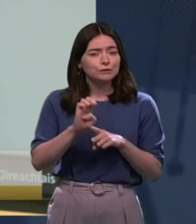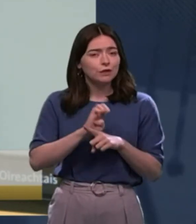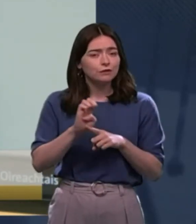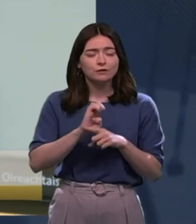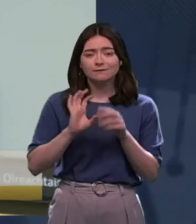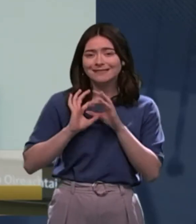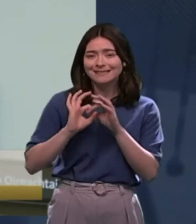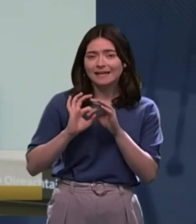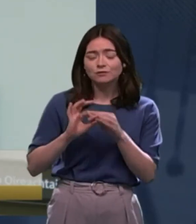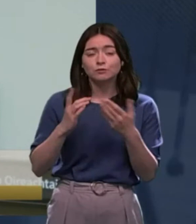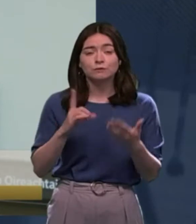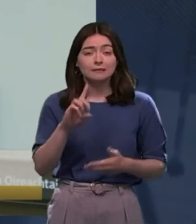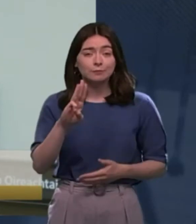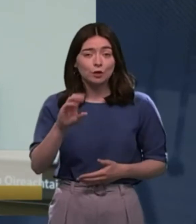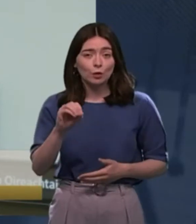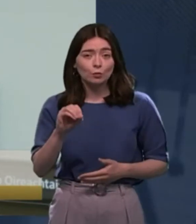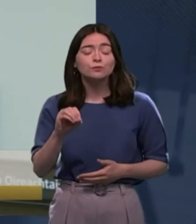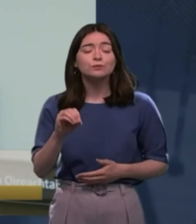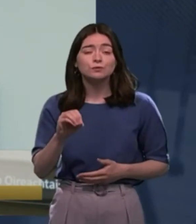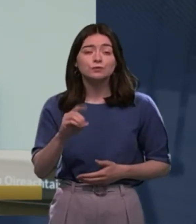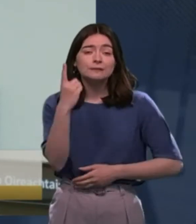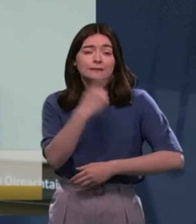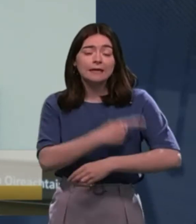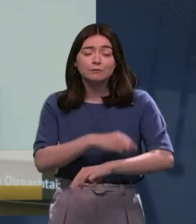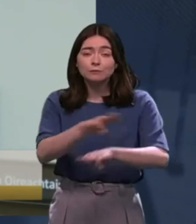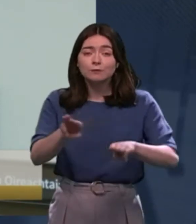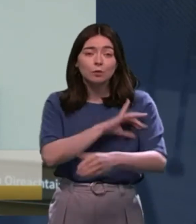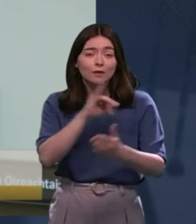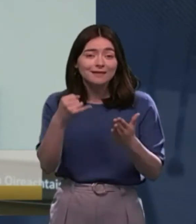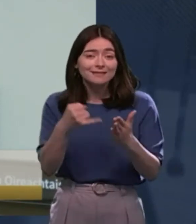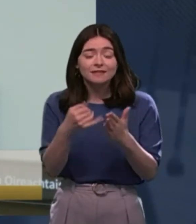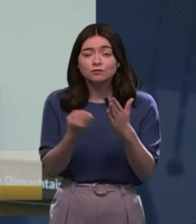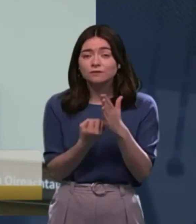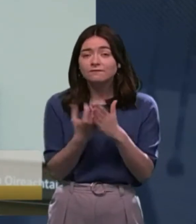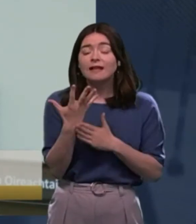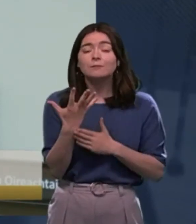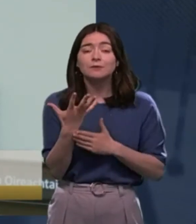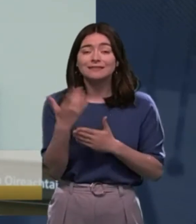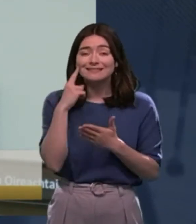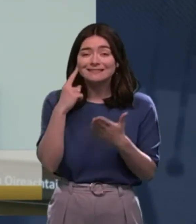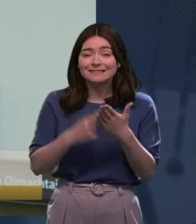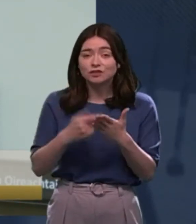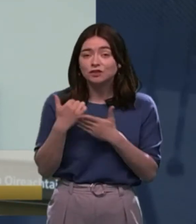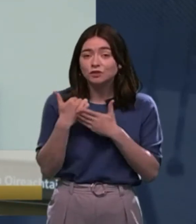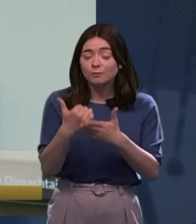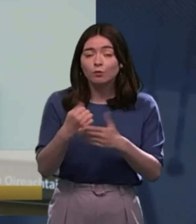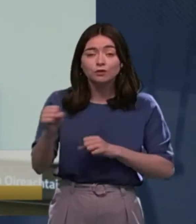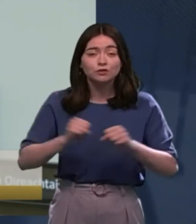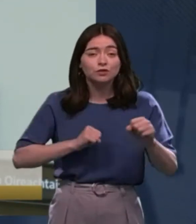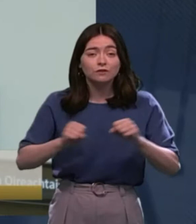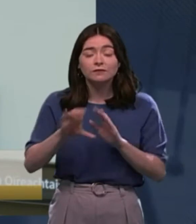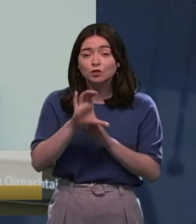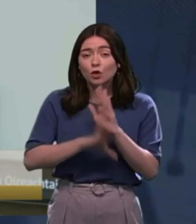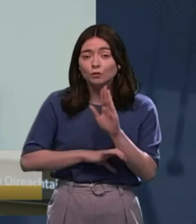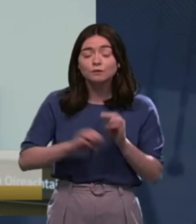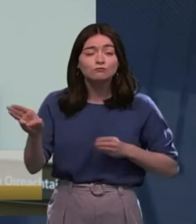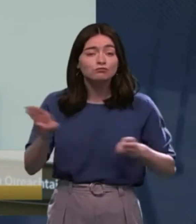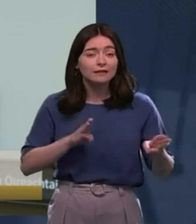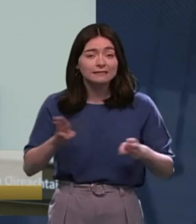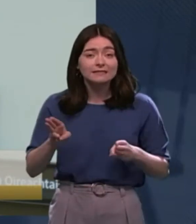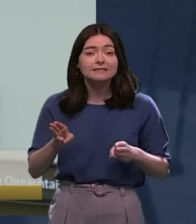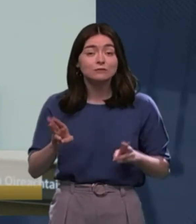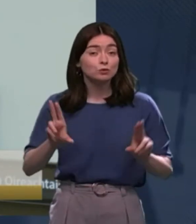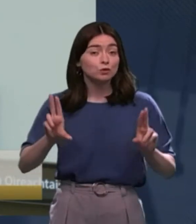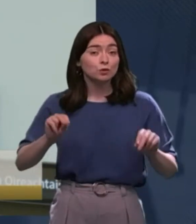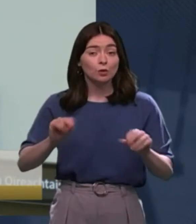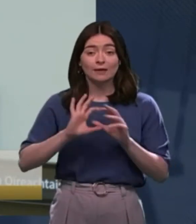DPOs with disabled people's organisations in developing the decision support service draft codes of practice and there